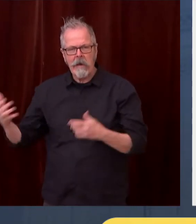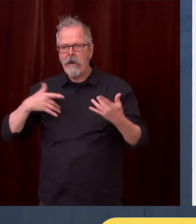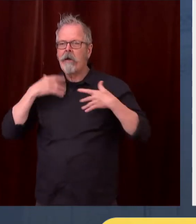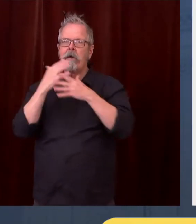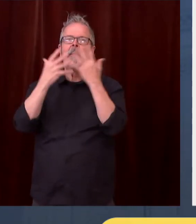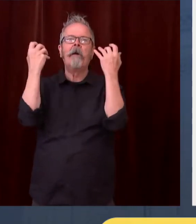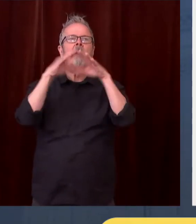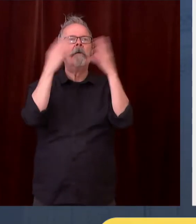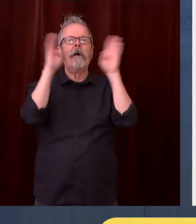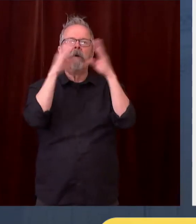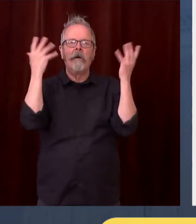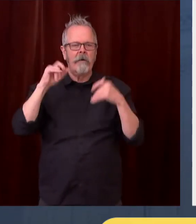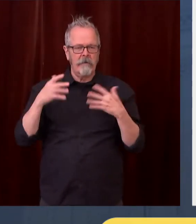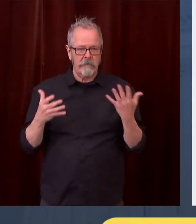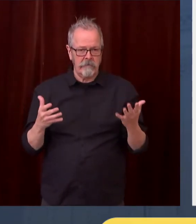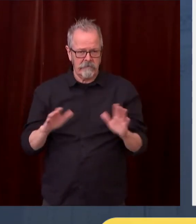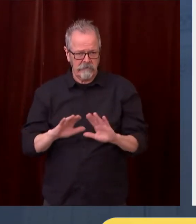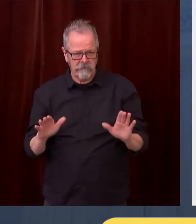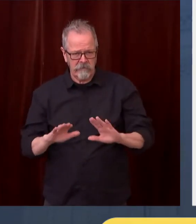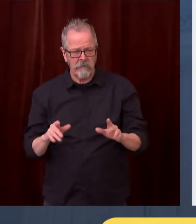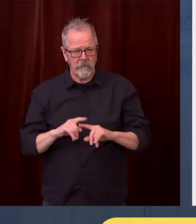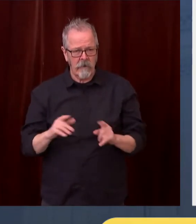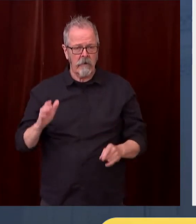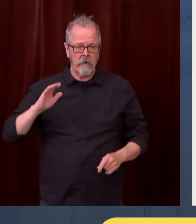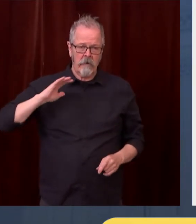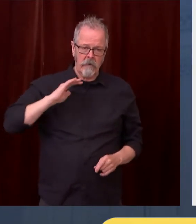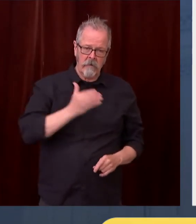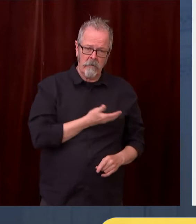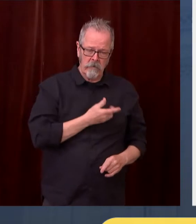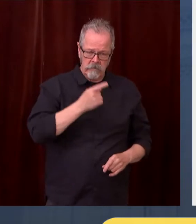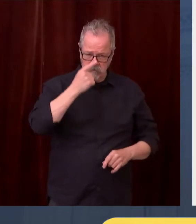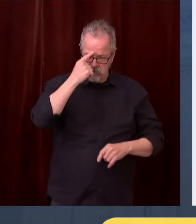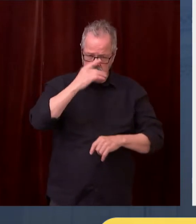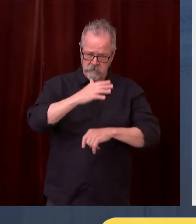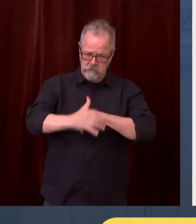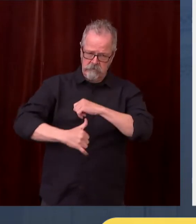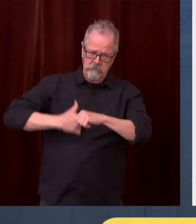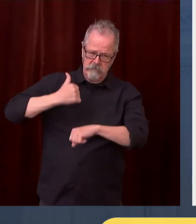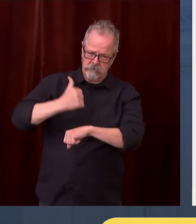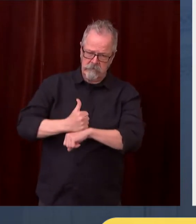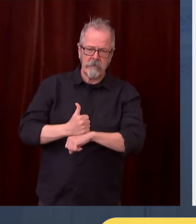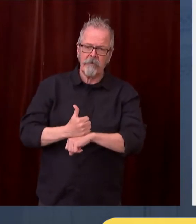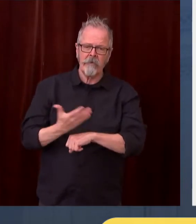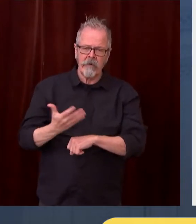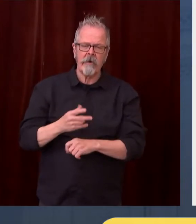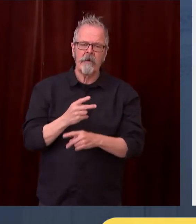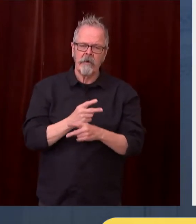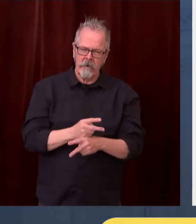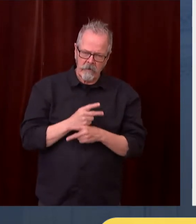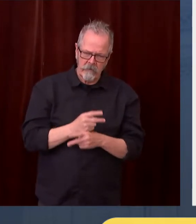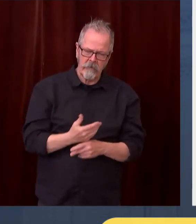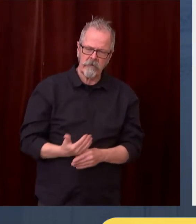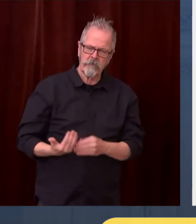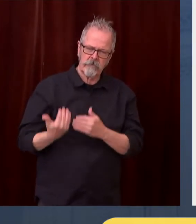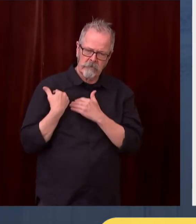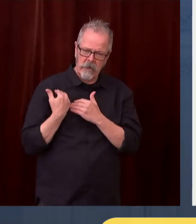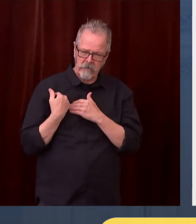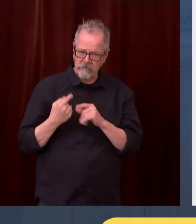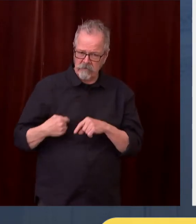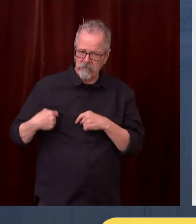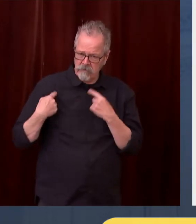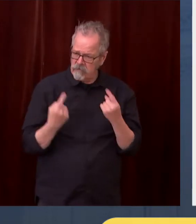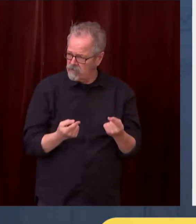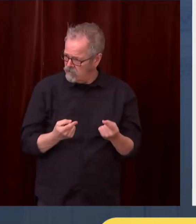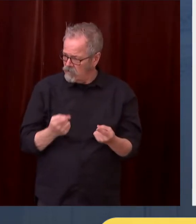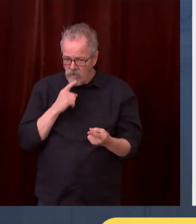the same caution that we've had all along that has kept so many in Washington safe. And speaking of California, we are having a little bit of a different